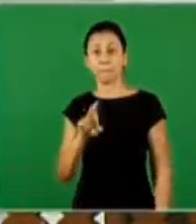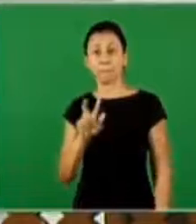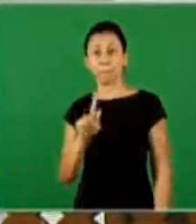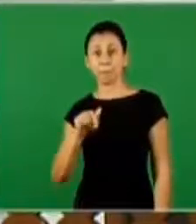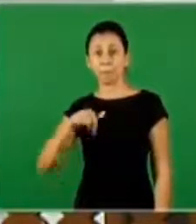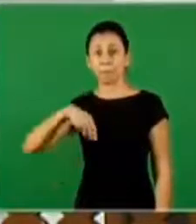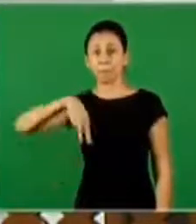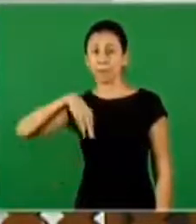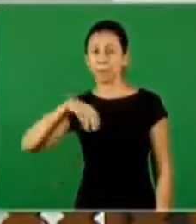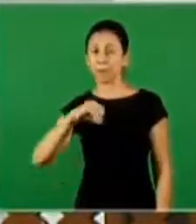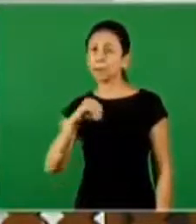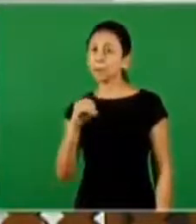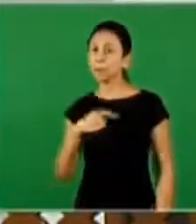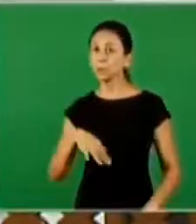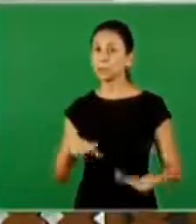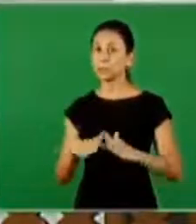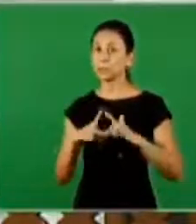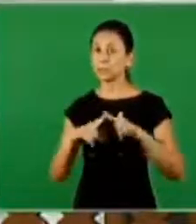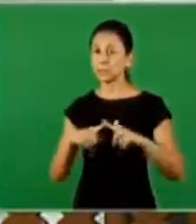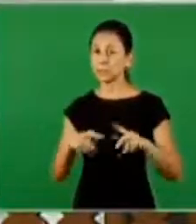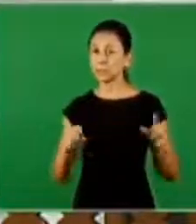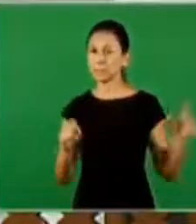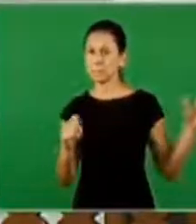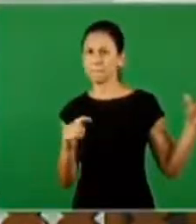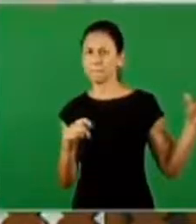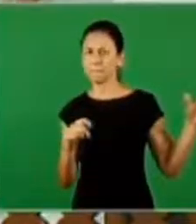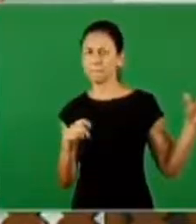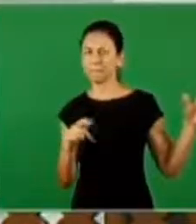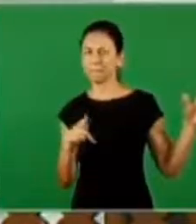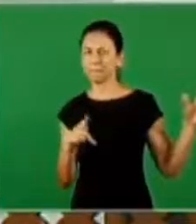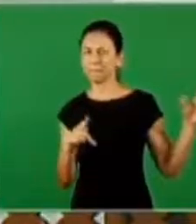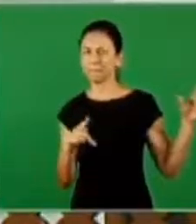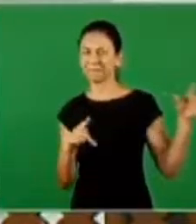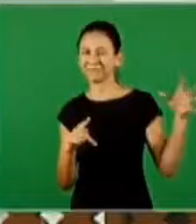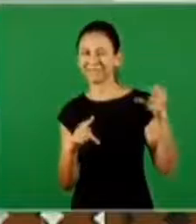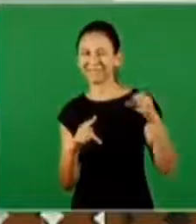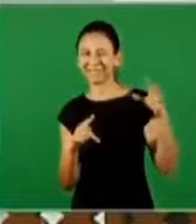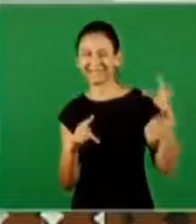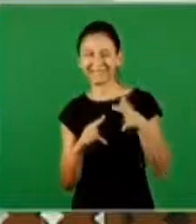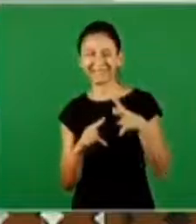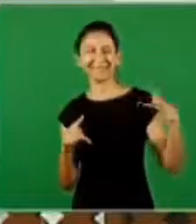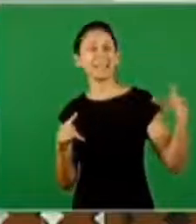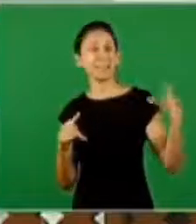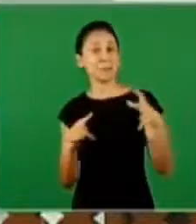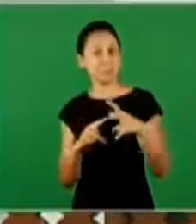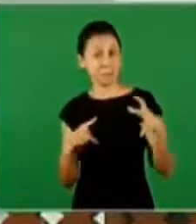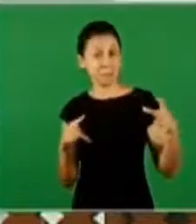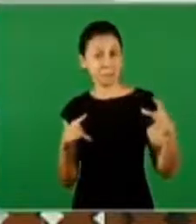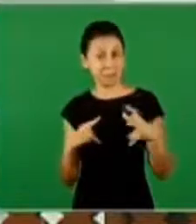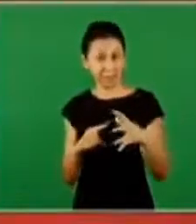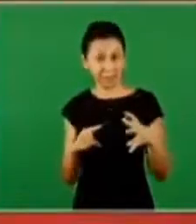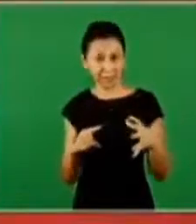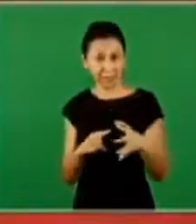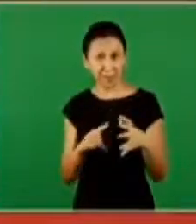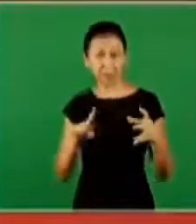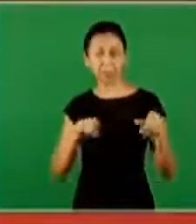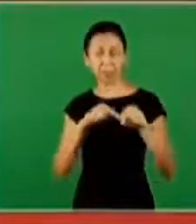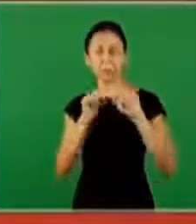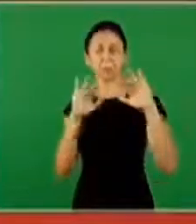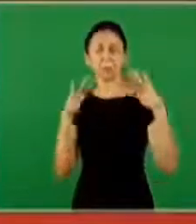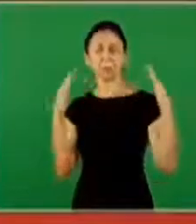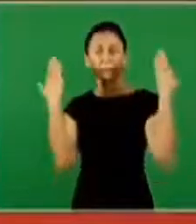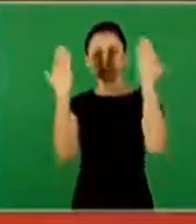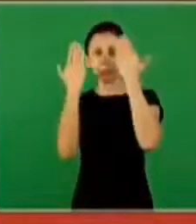A big tree was sprouted up. So, the faith which was invisible became the visible faith.